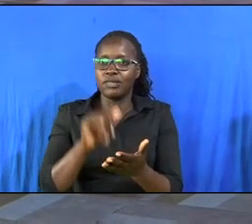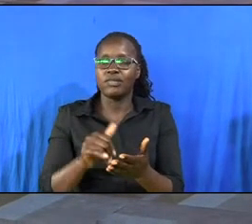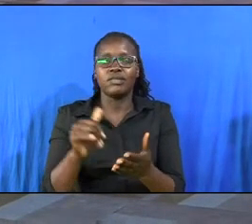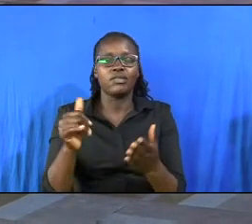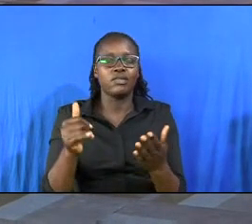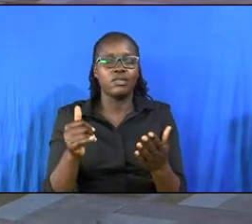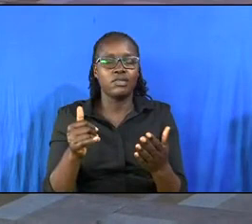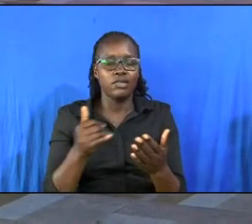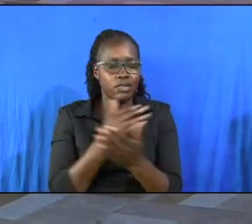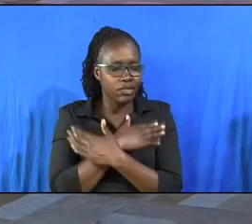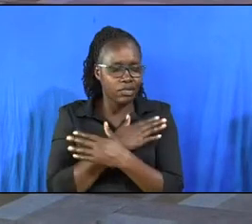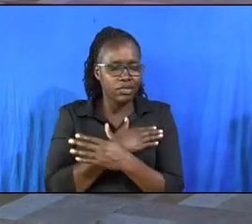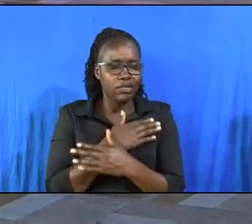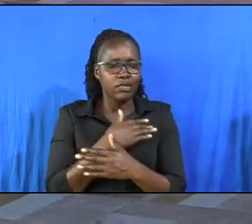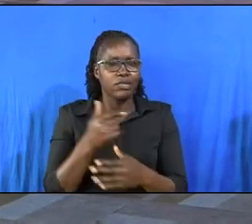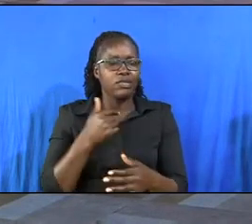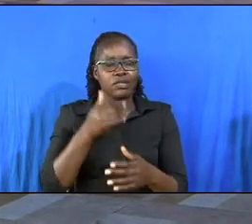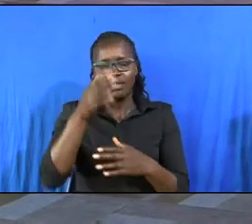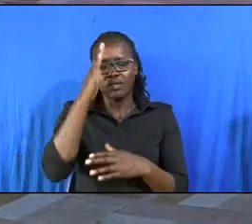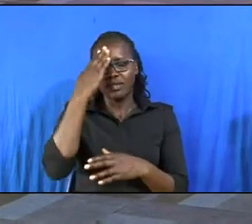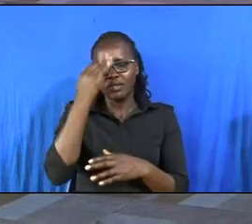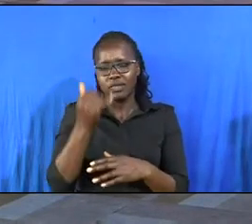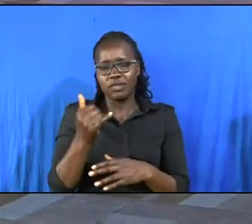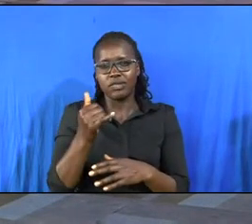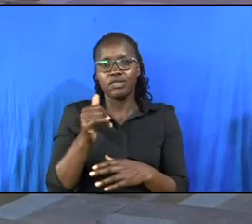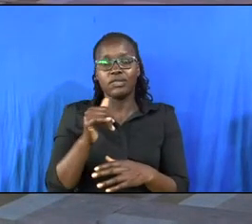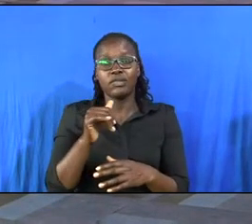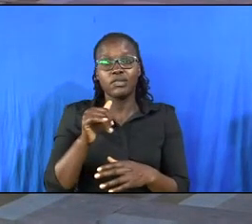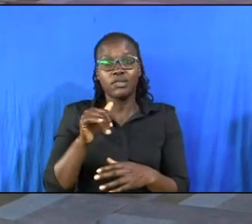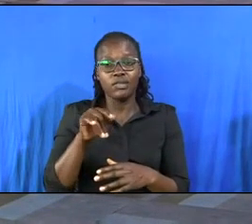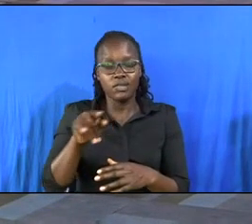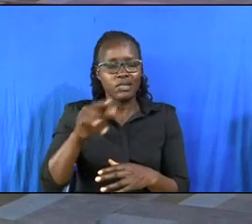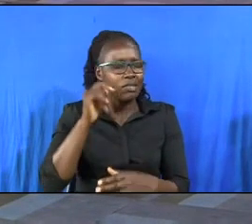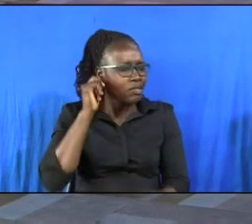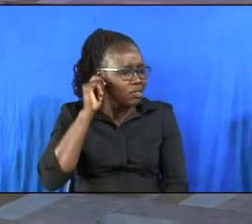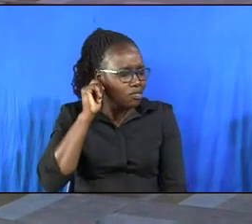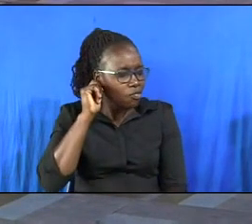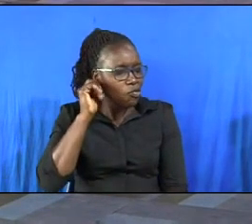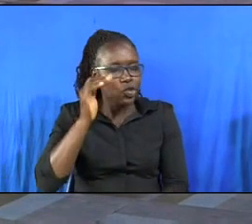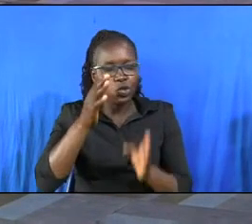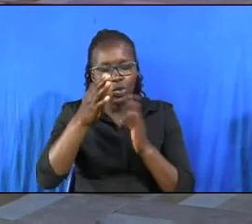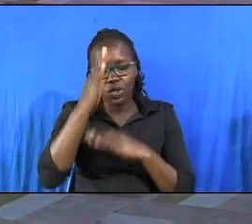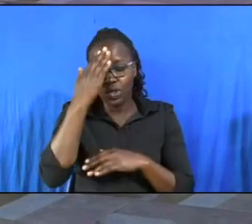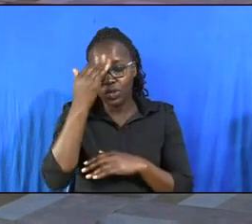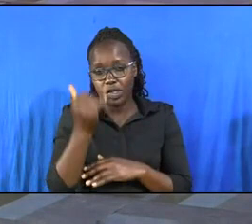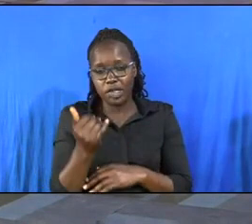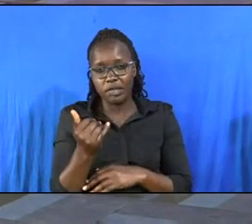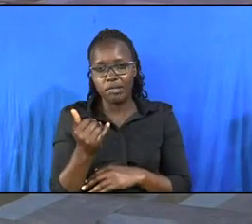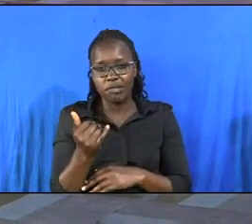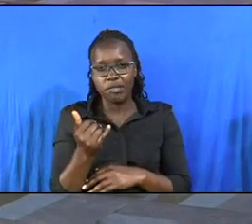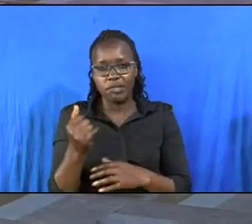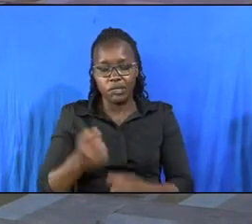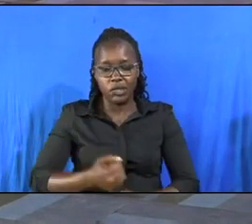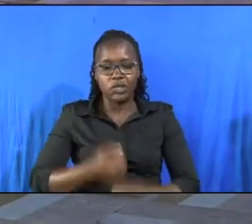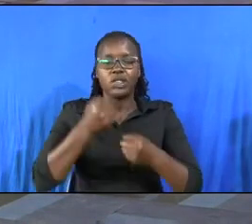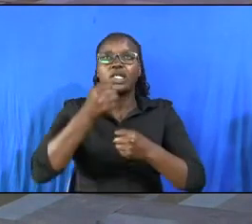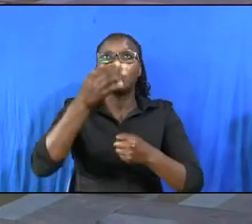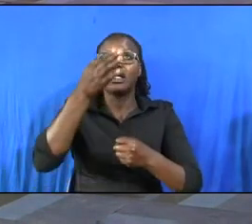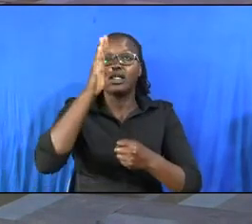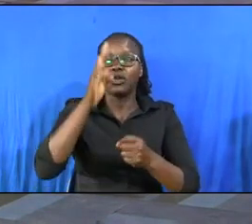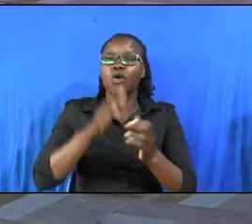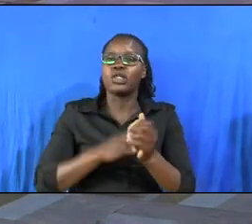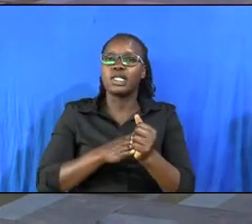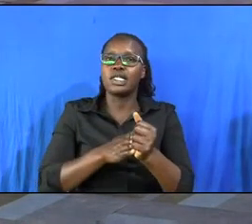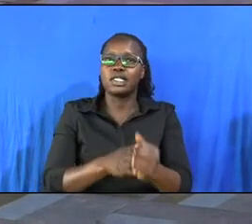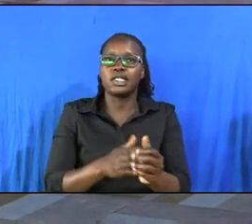abraham a friend of god why because he was obedient to god because he trusted in god's